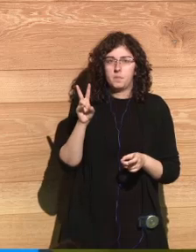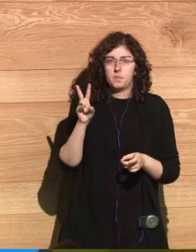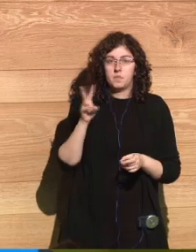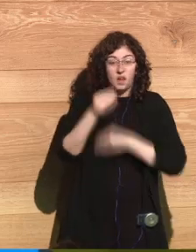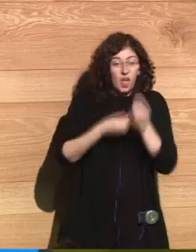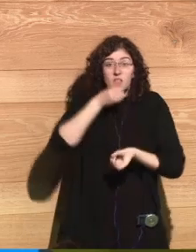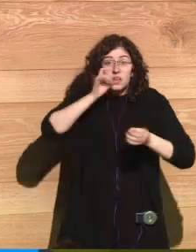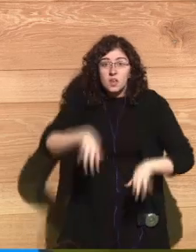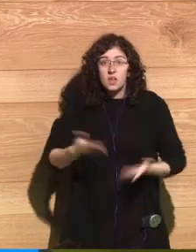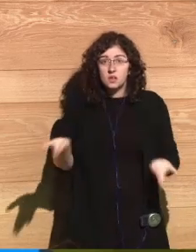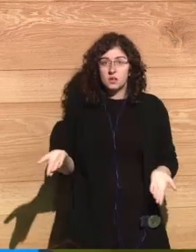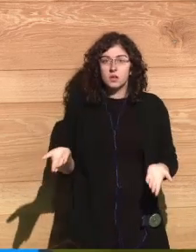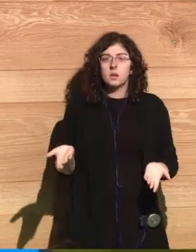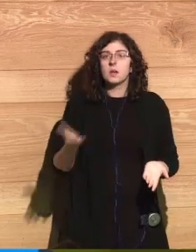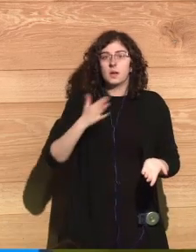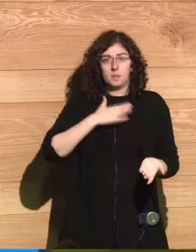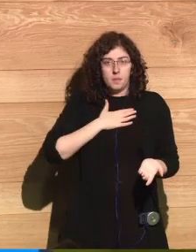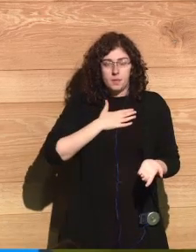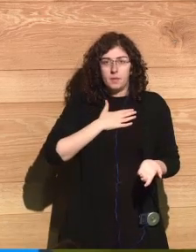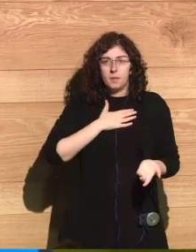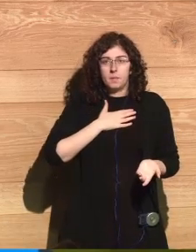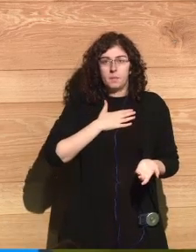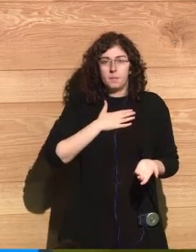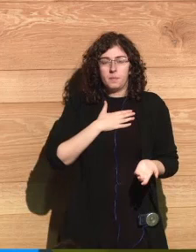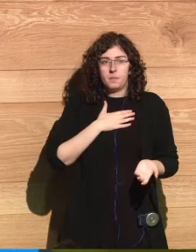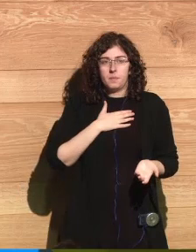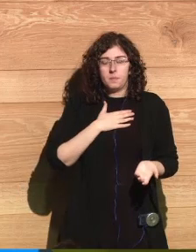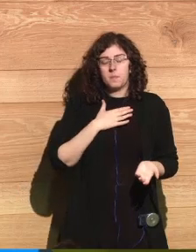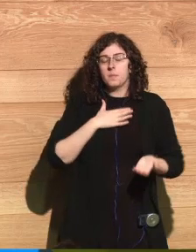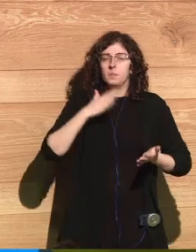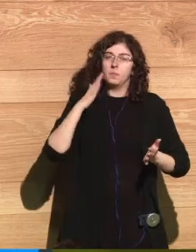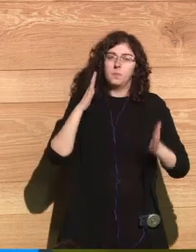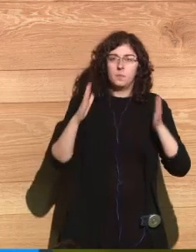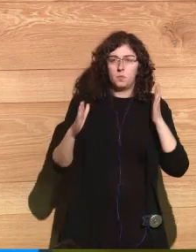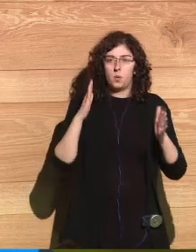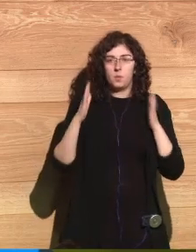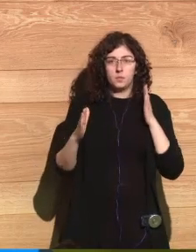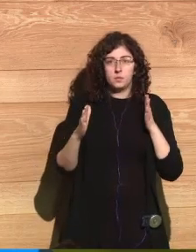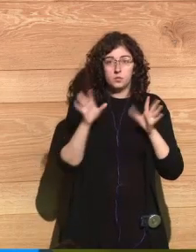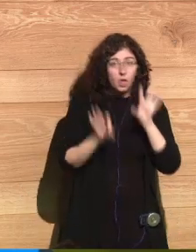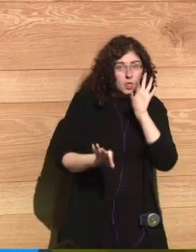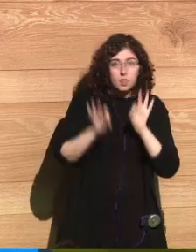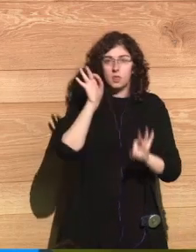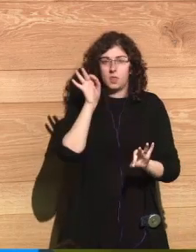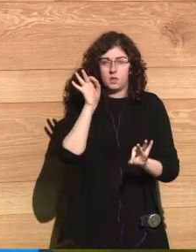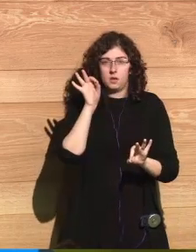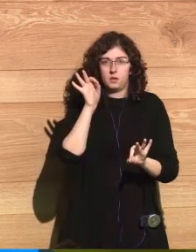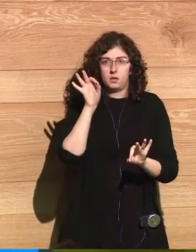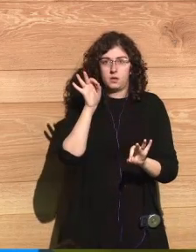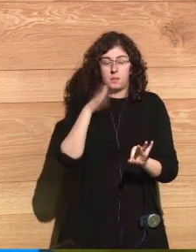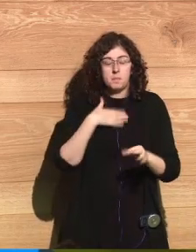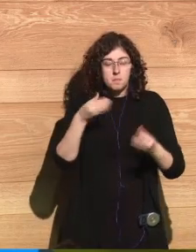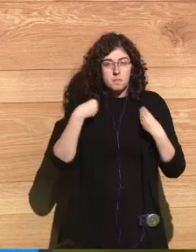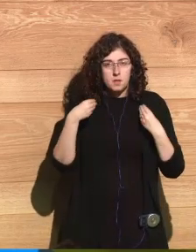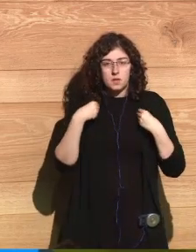totally dedicate my life for this purpose. And I have been trying to do that.